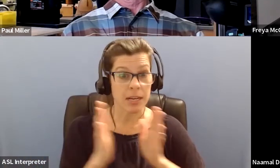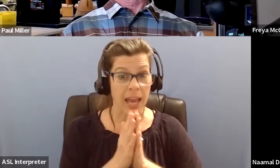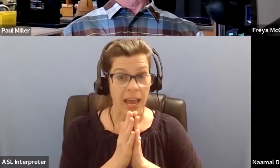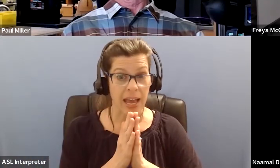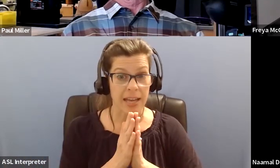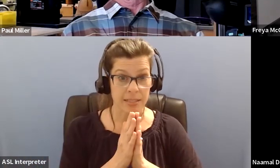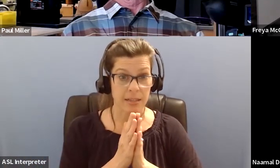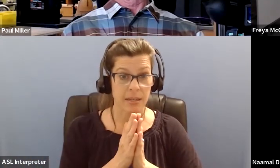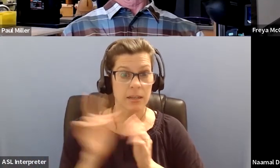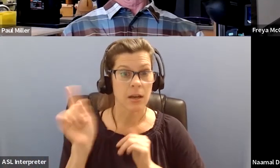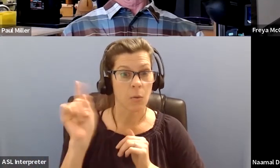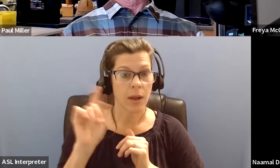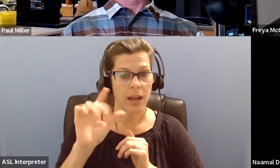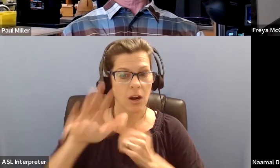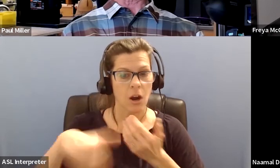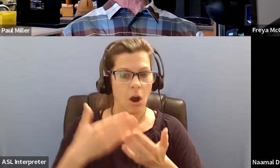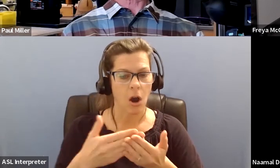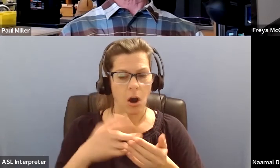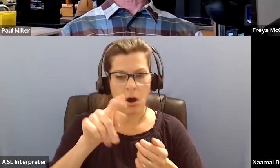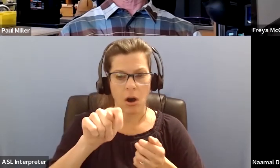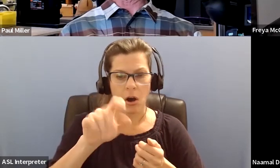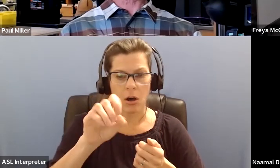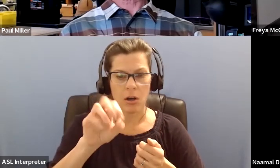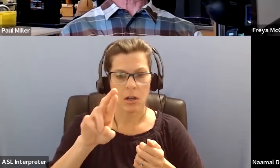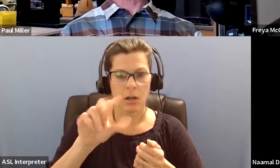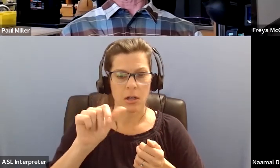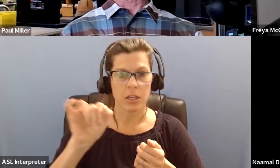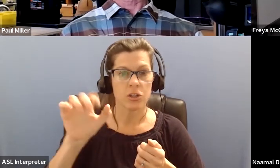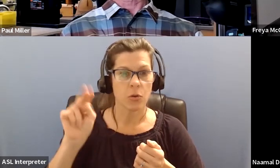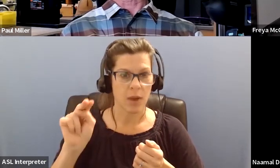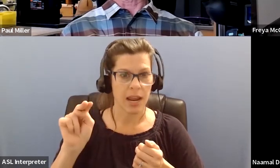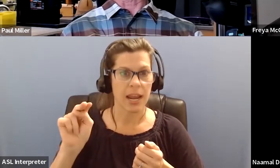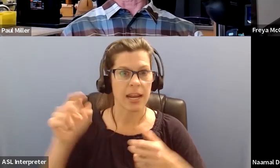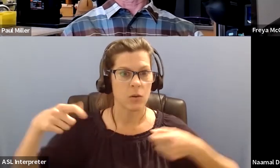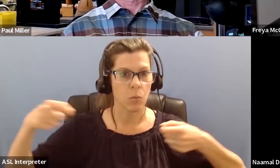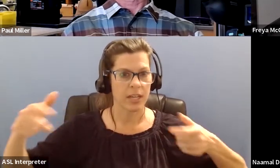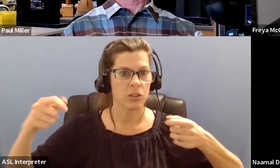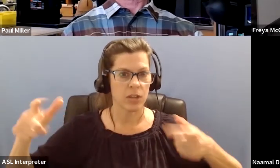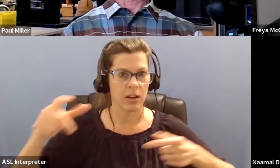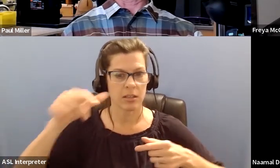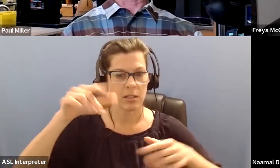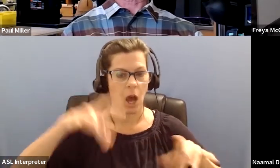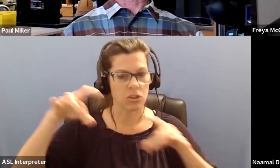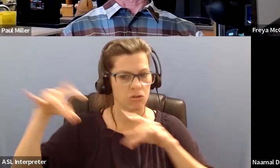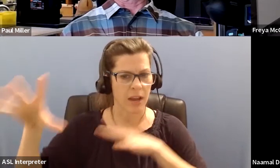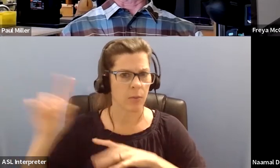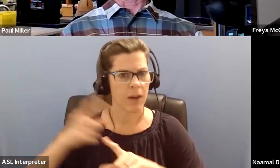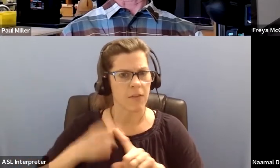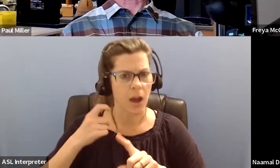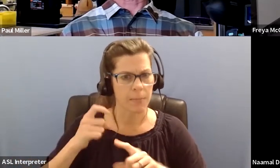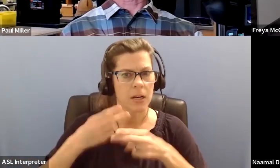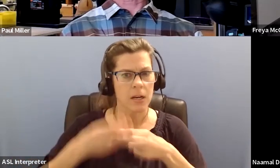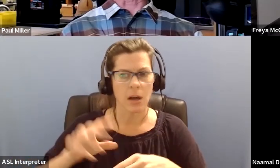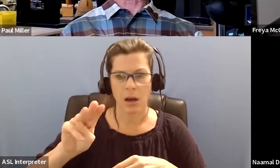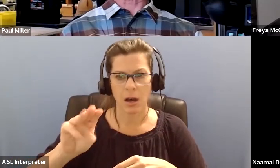wheelchairs in Australia came from. Magic, magic mobility. Magic mobility. Magic mobility. Yeah.